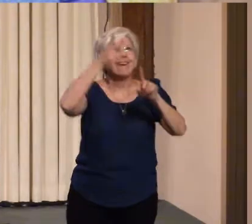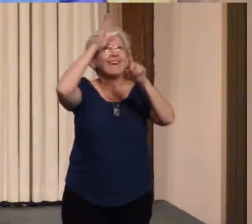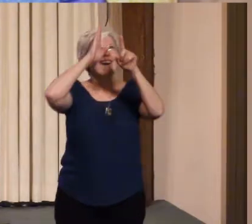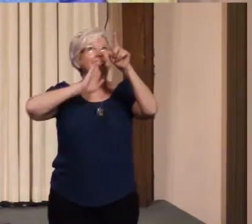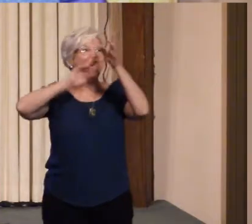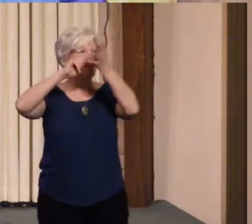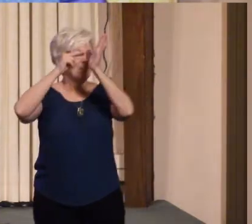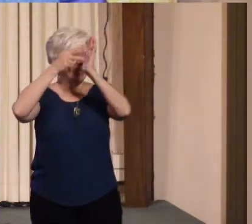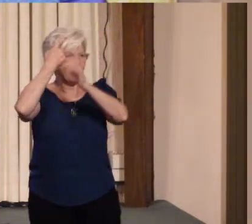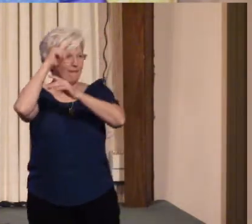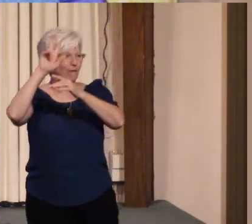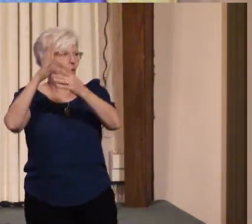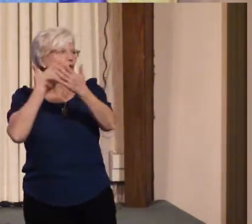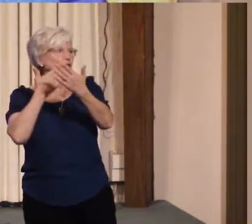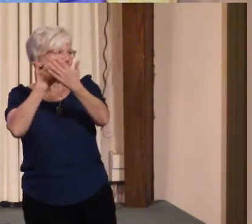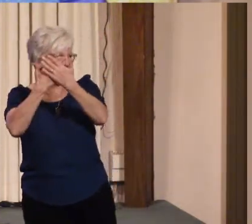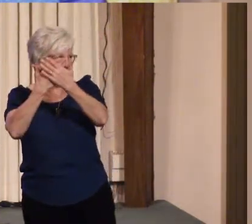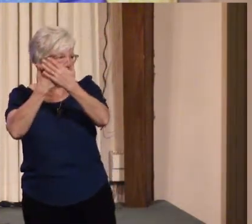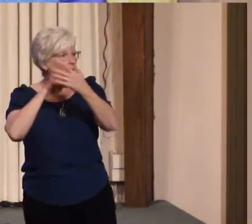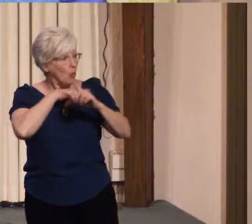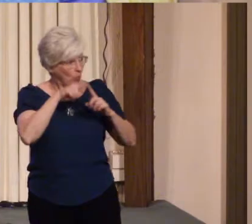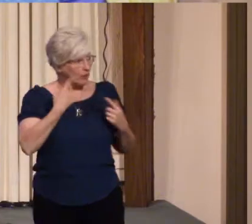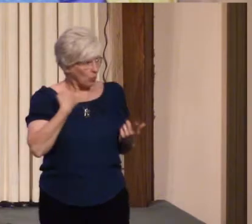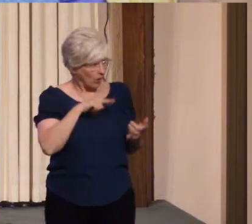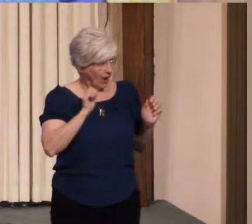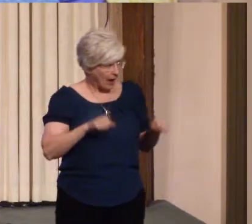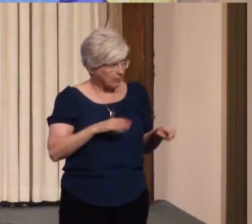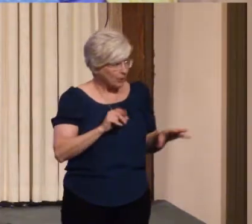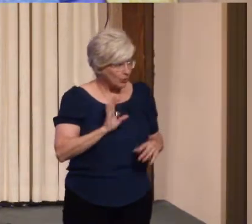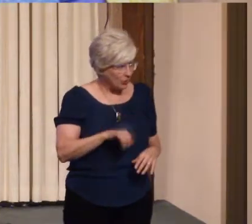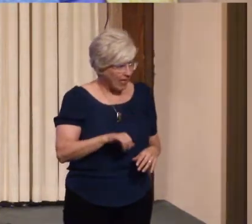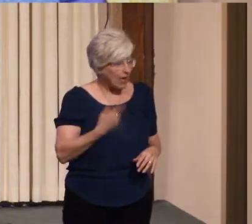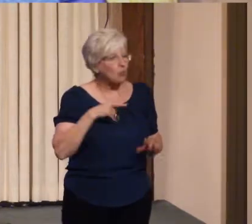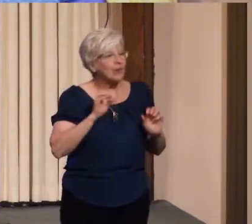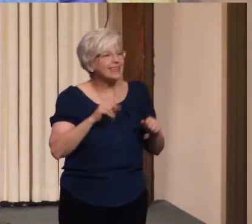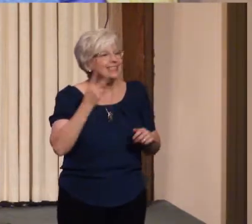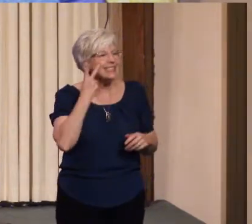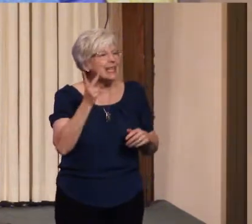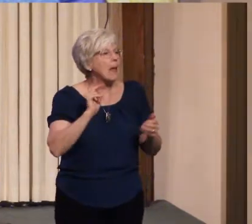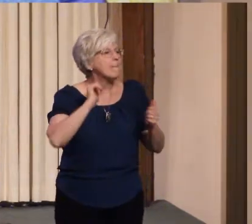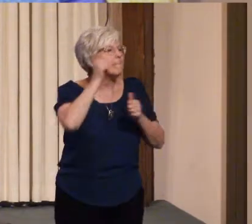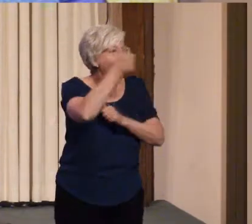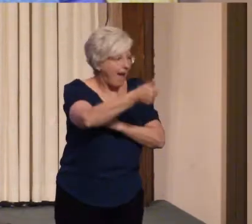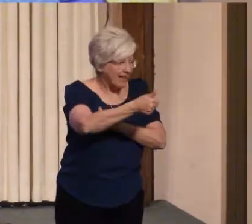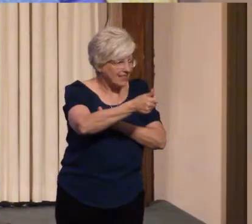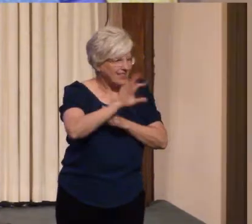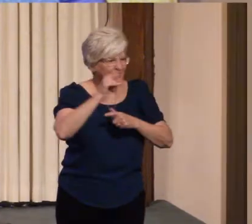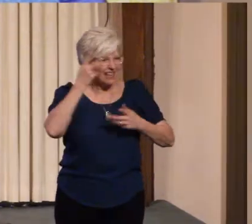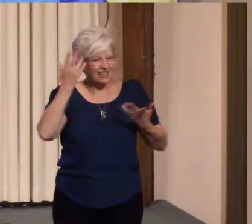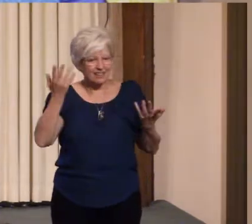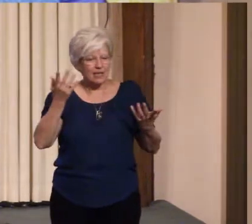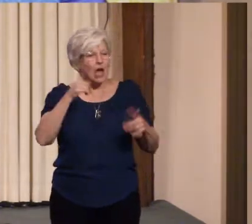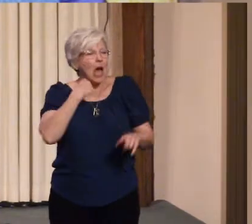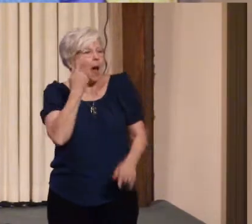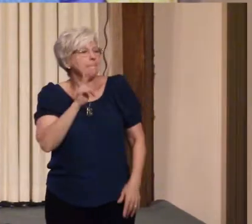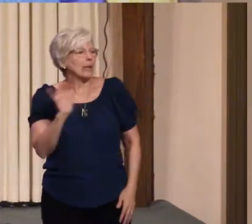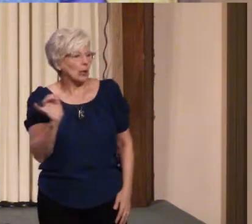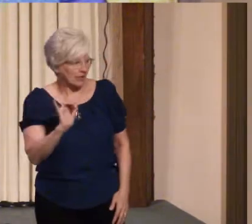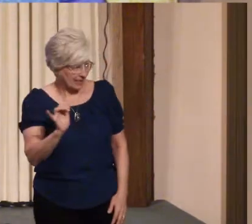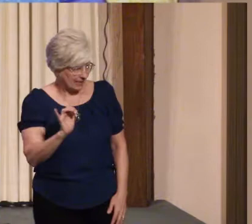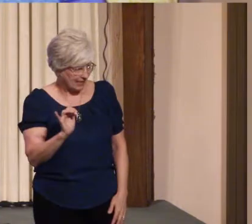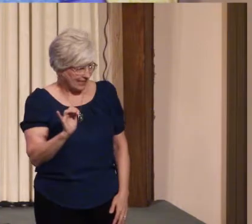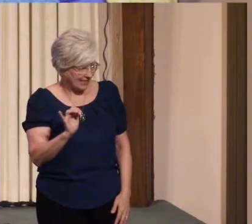when we are able to do that we can see past these appearances and into the truth